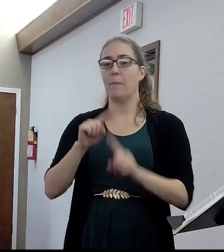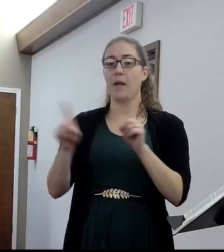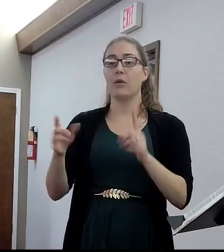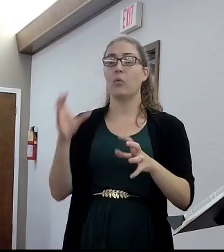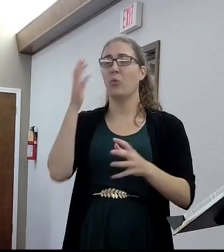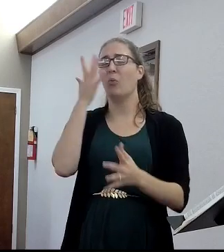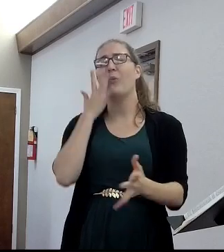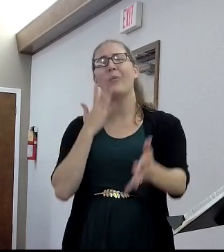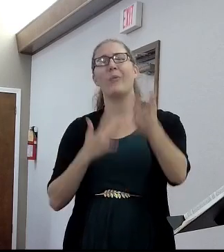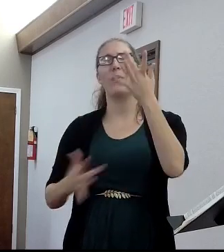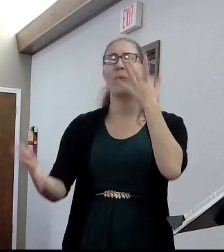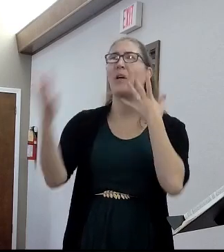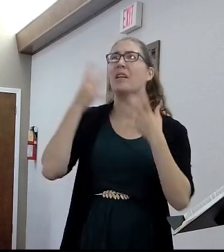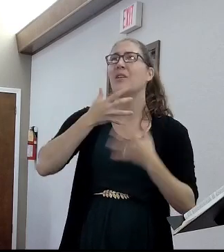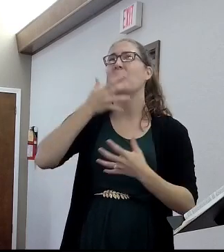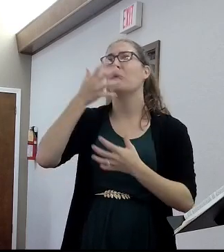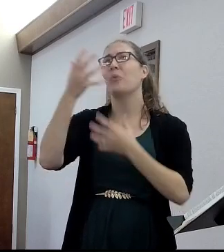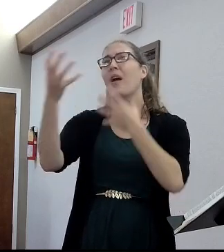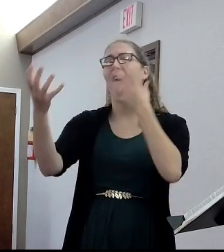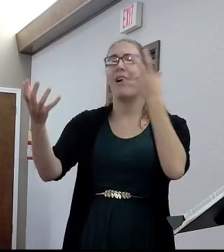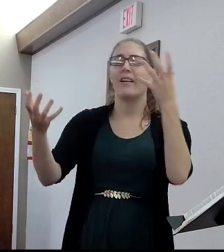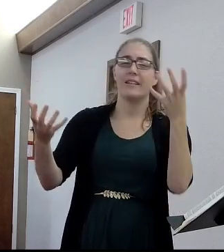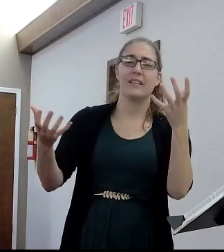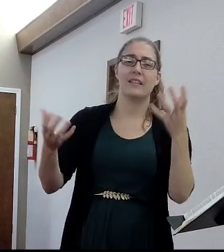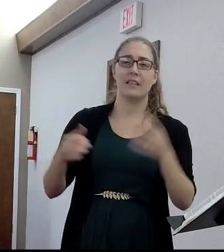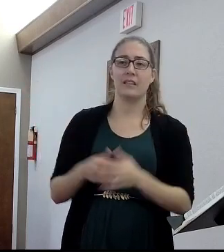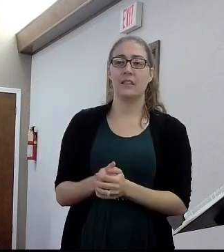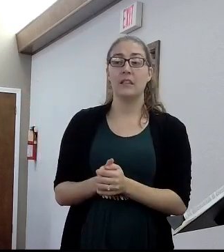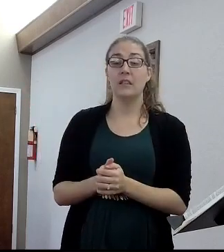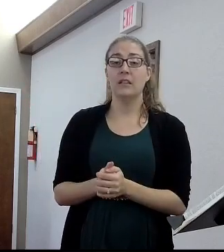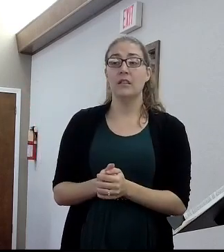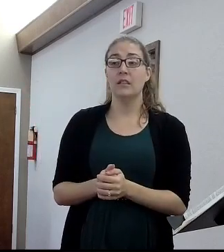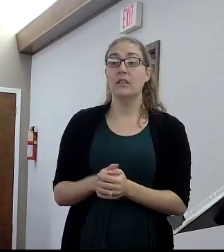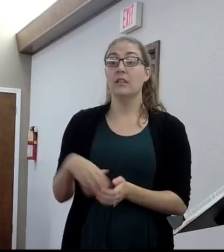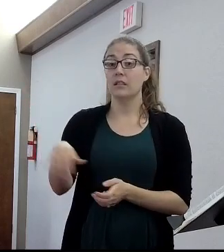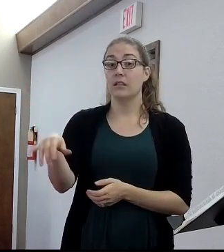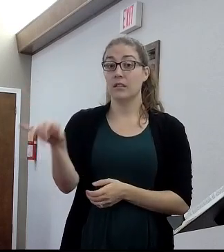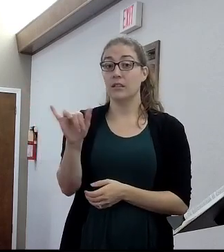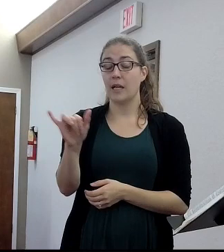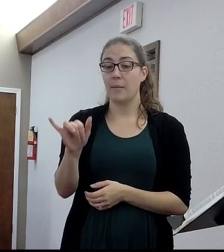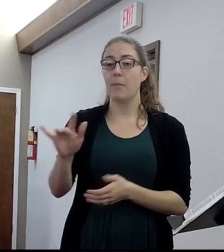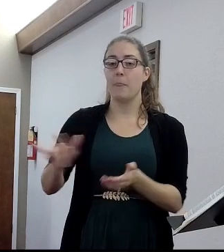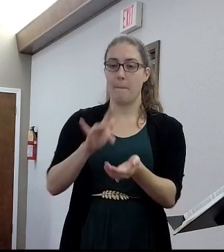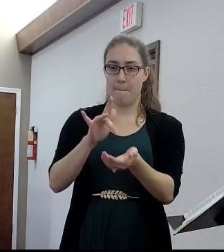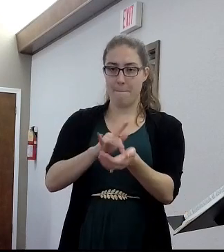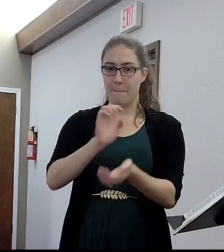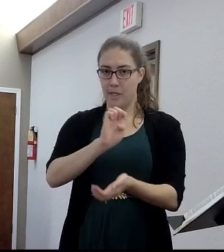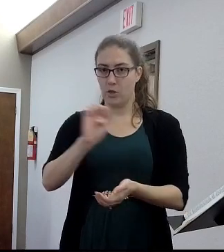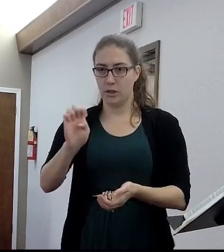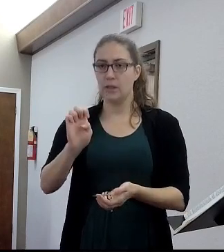crying and chanting and, you know, all that kind of stuff. That is a Middle Eastern funeral.